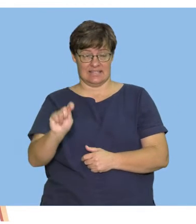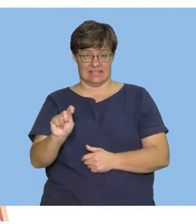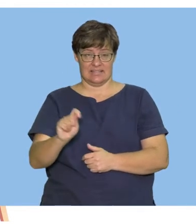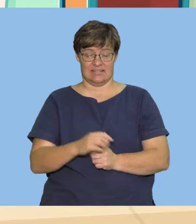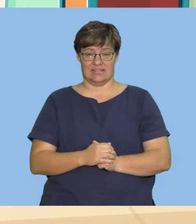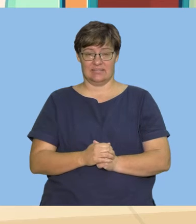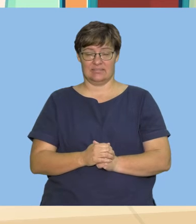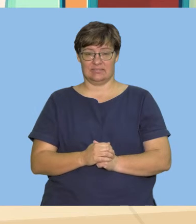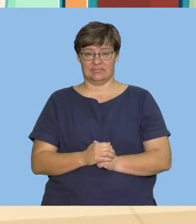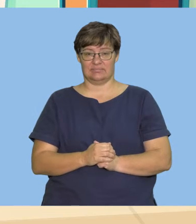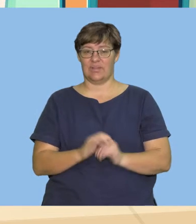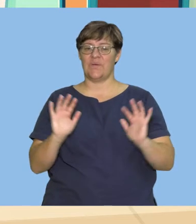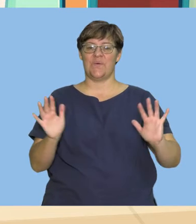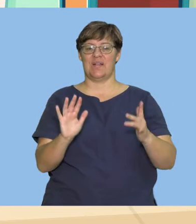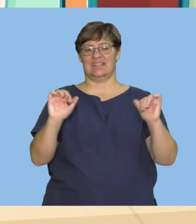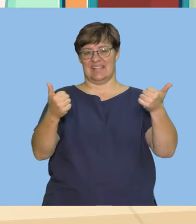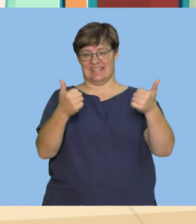Well done, children.